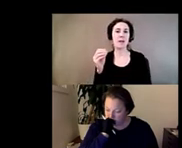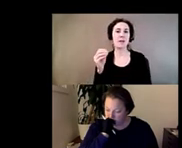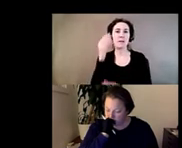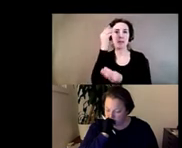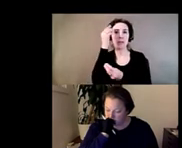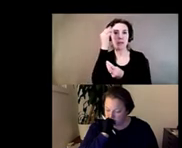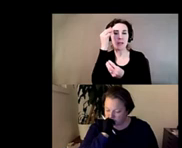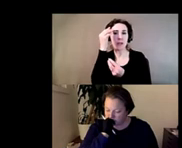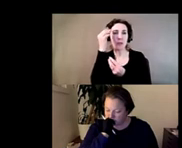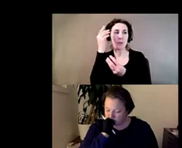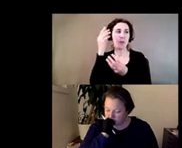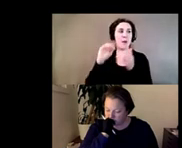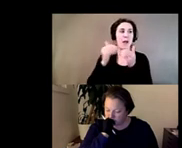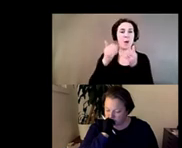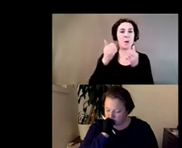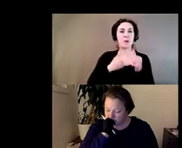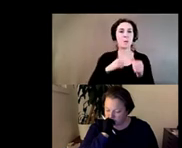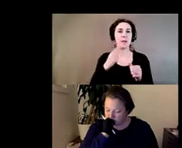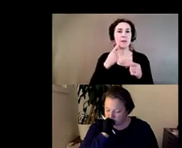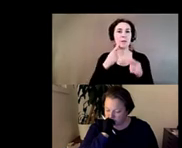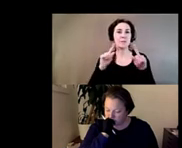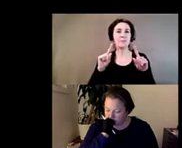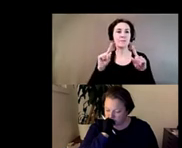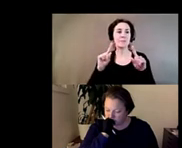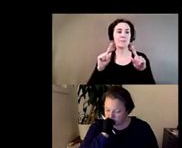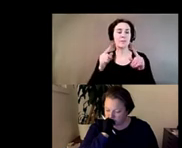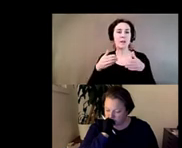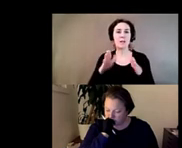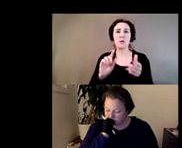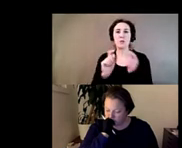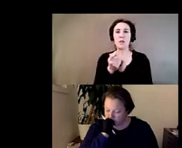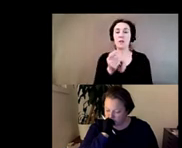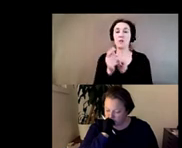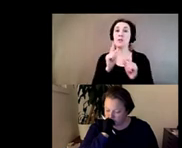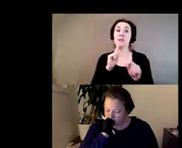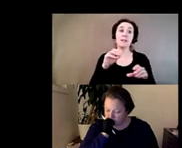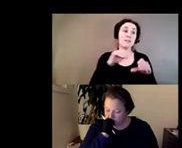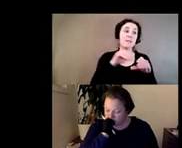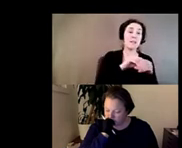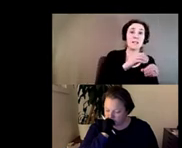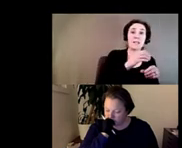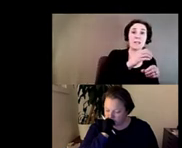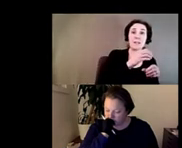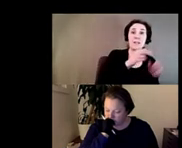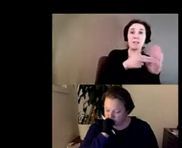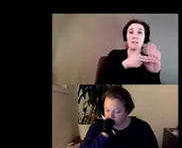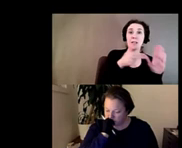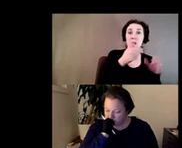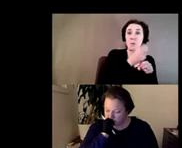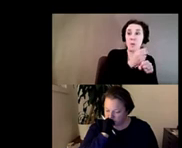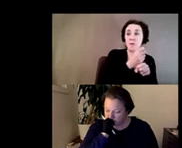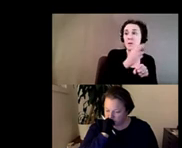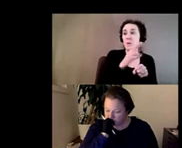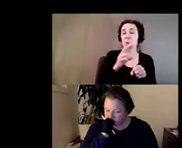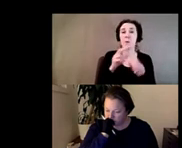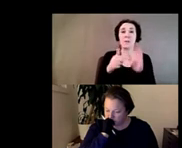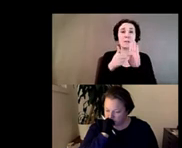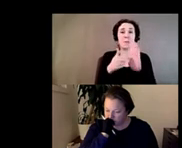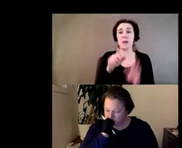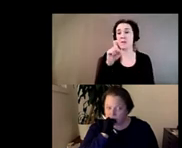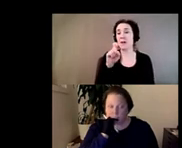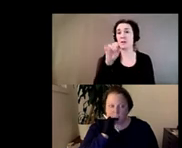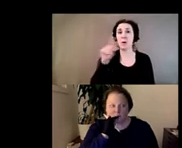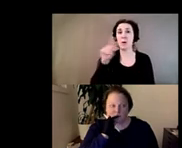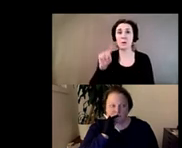how can we affect change is it in the label copy is it in the actual display of x y or z um